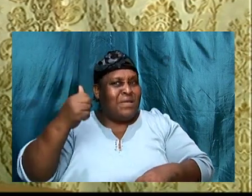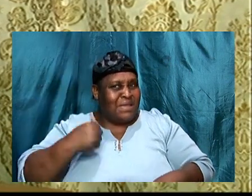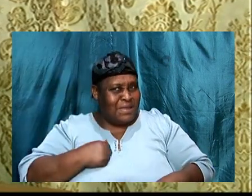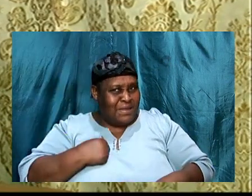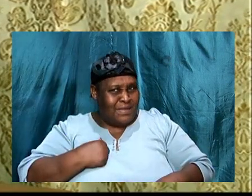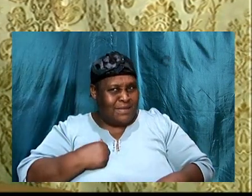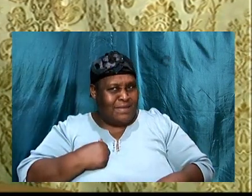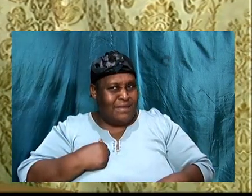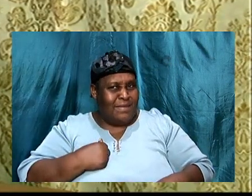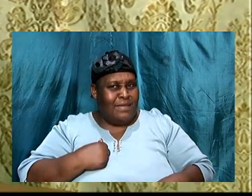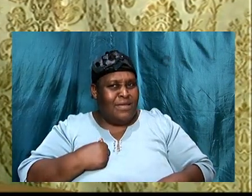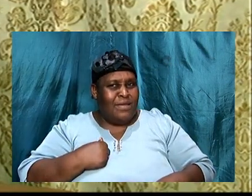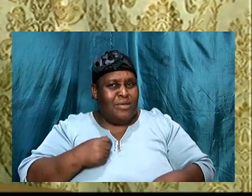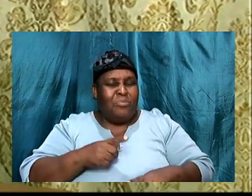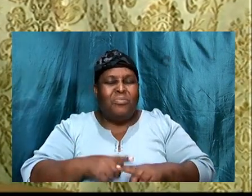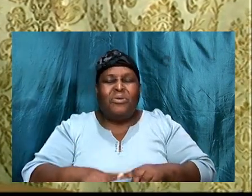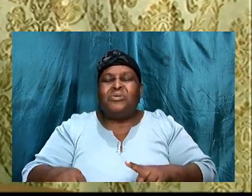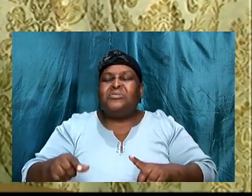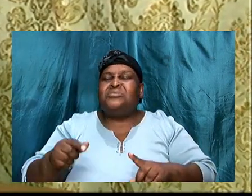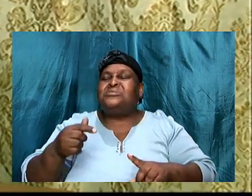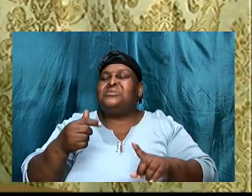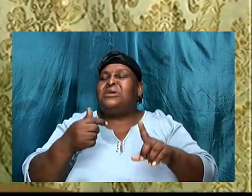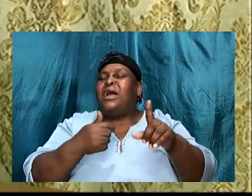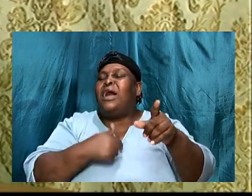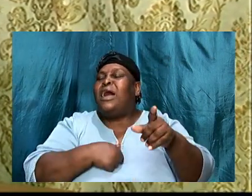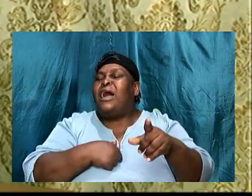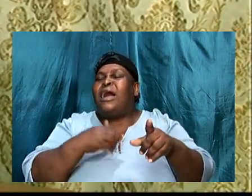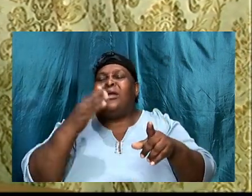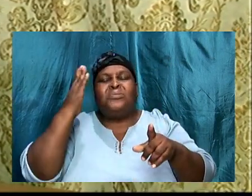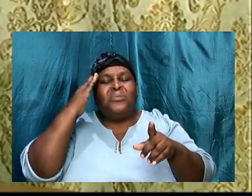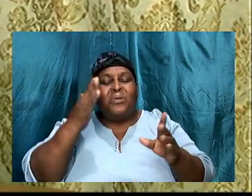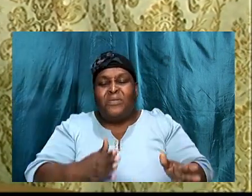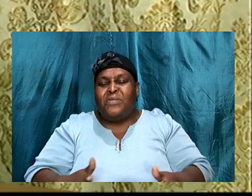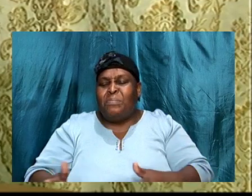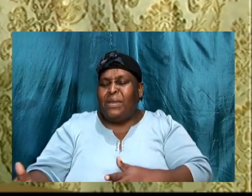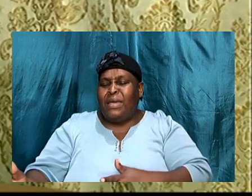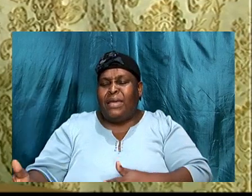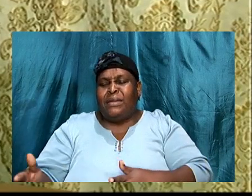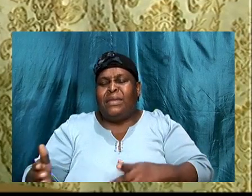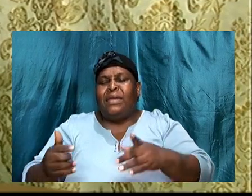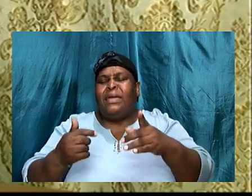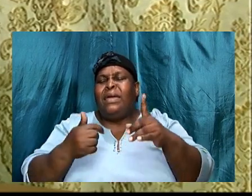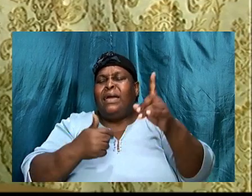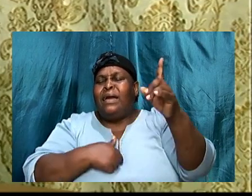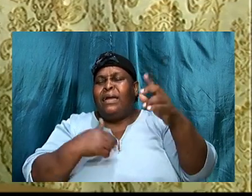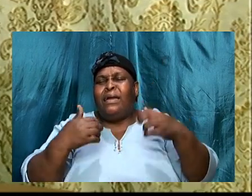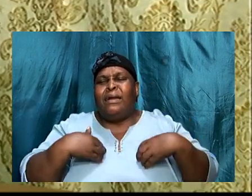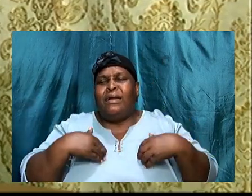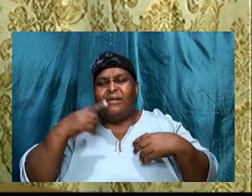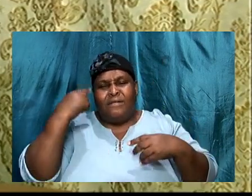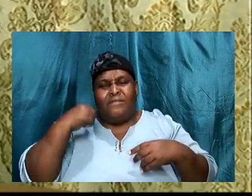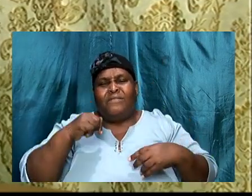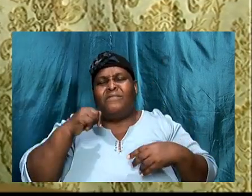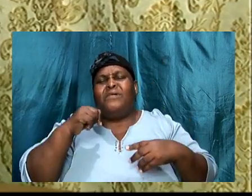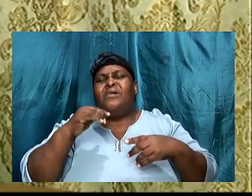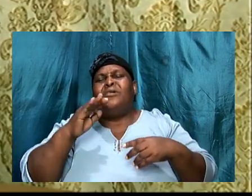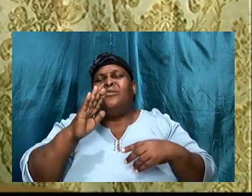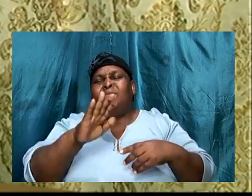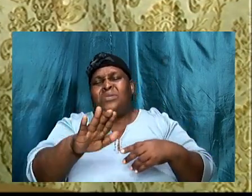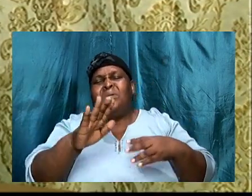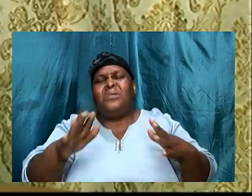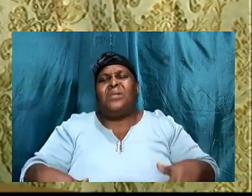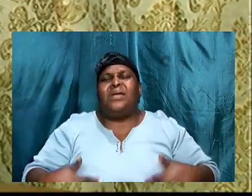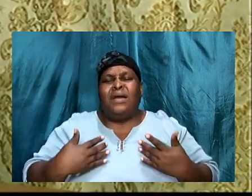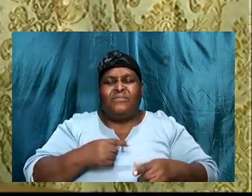but I know, the thoughts, I know the plan, that I have for your life, and when I prayed, I'm going say, God,